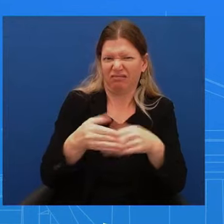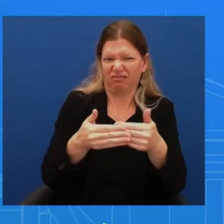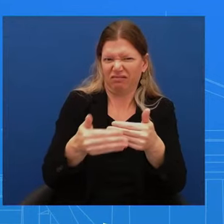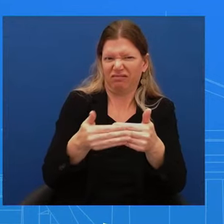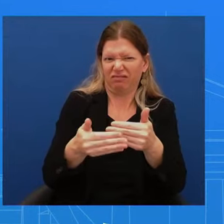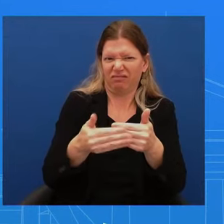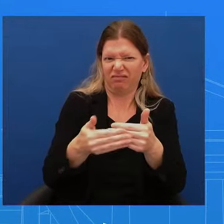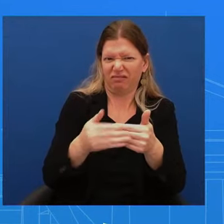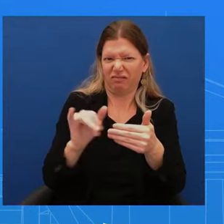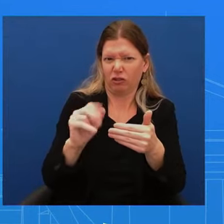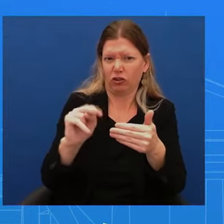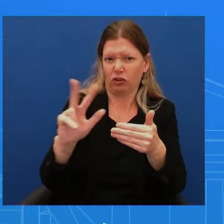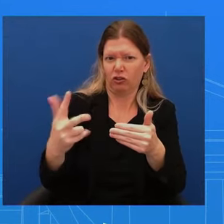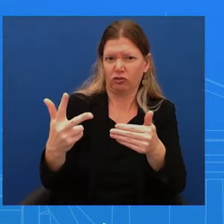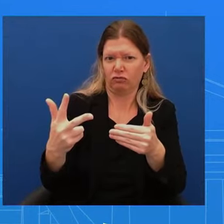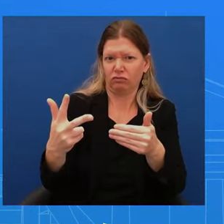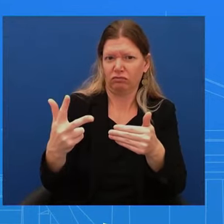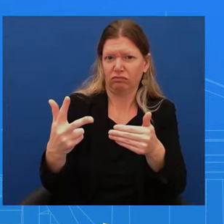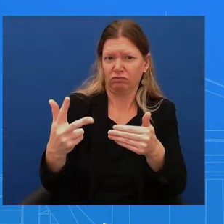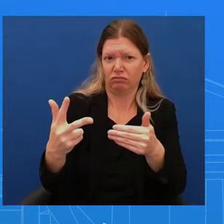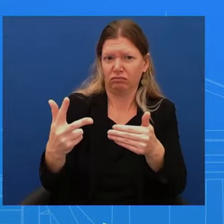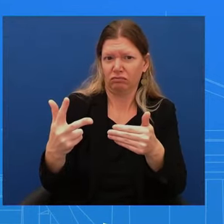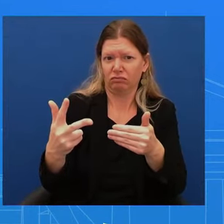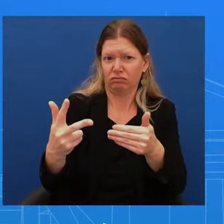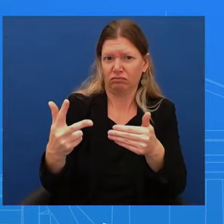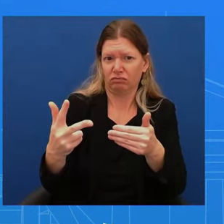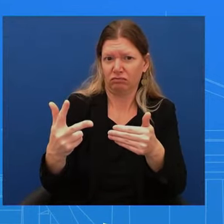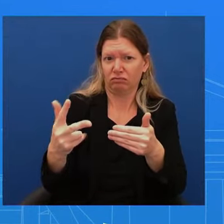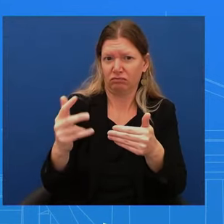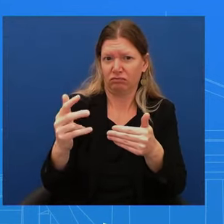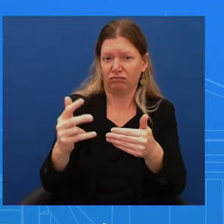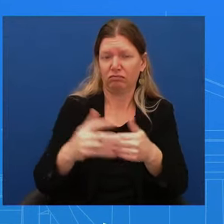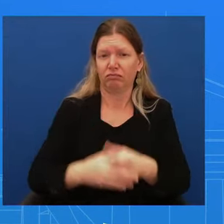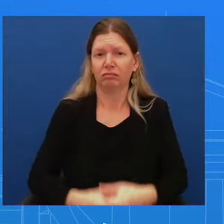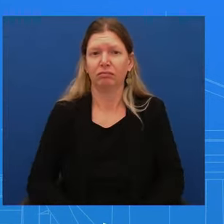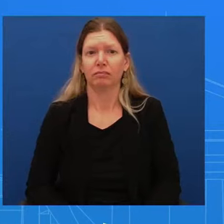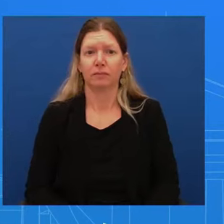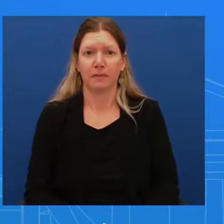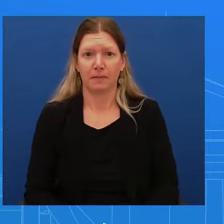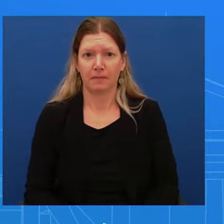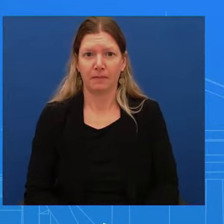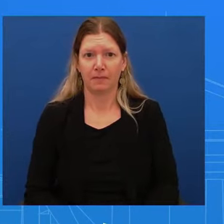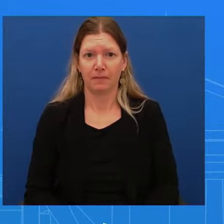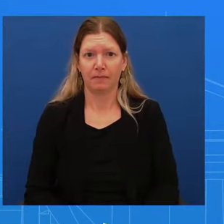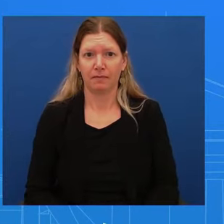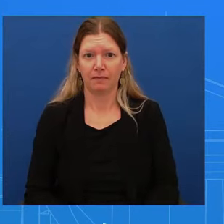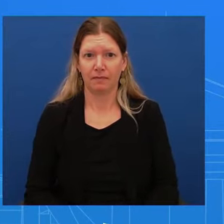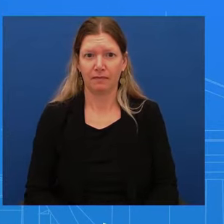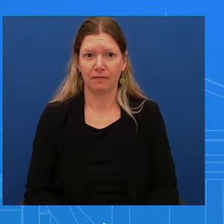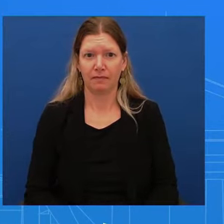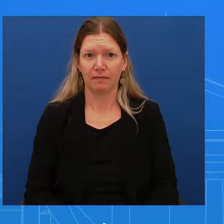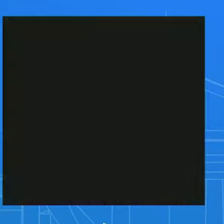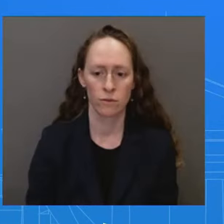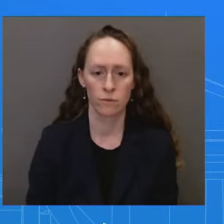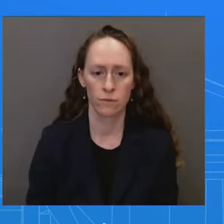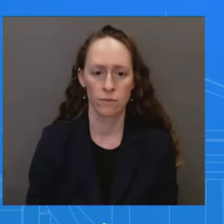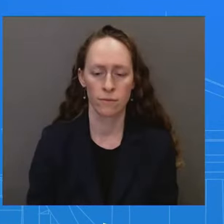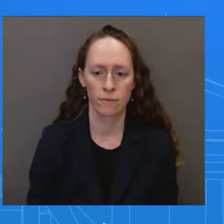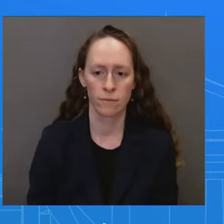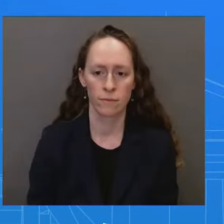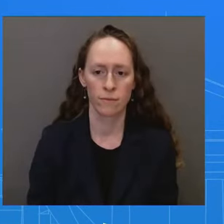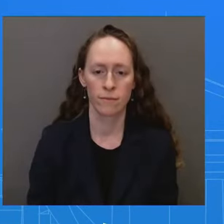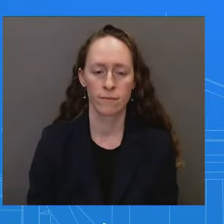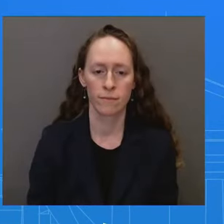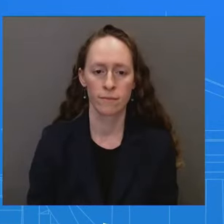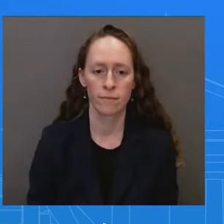3rd, there was a principal's committee meeting on Haiti. And neither Secretary Austin nor General Brown attended. They were represented by